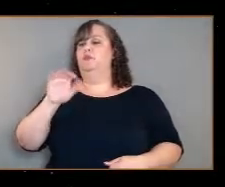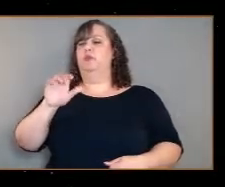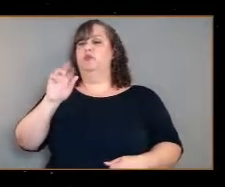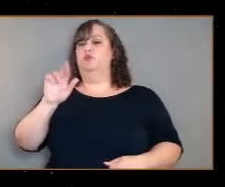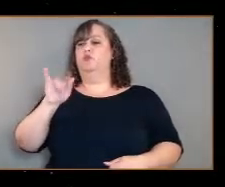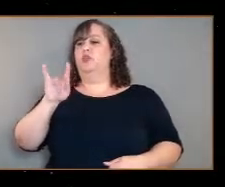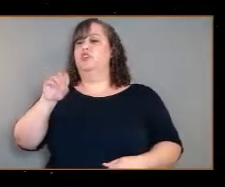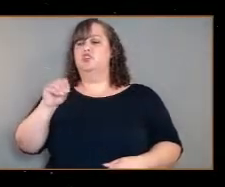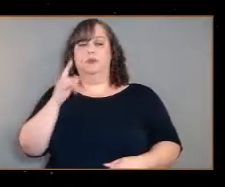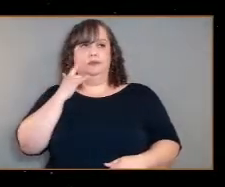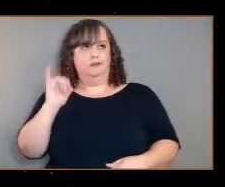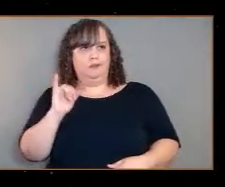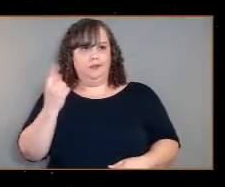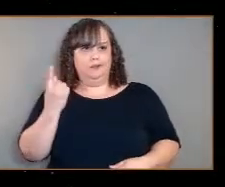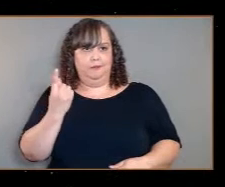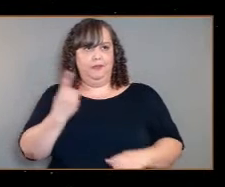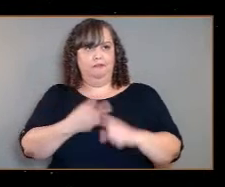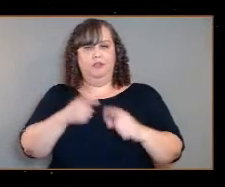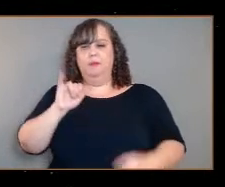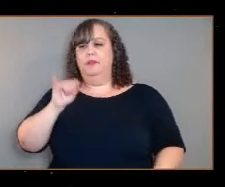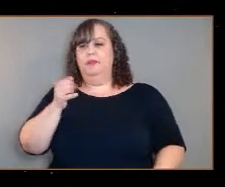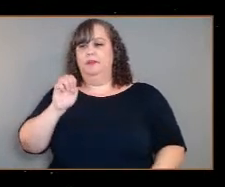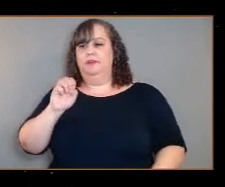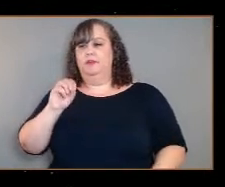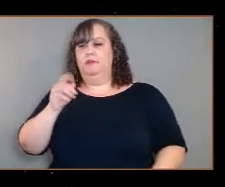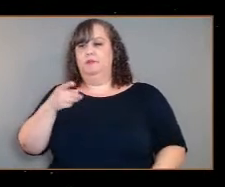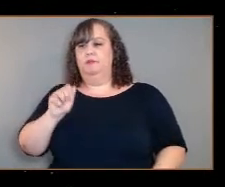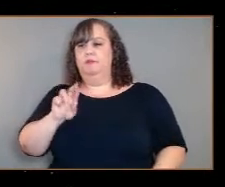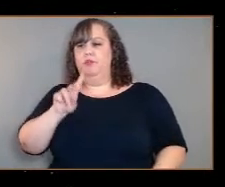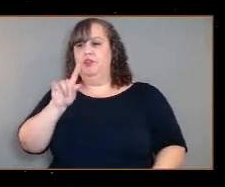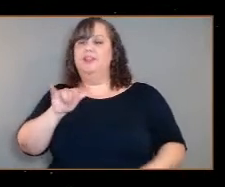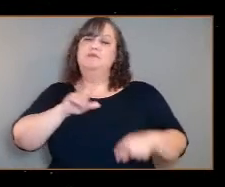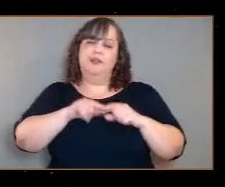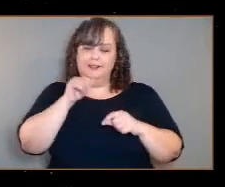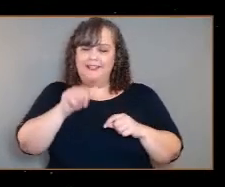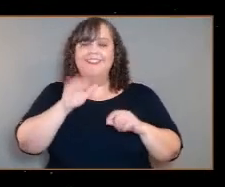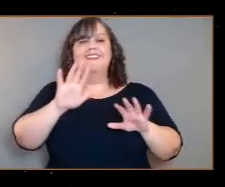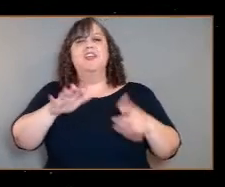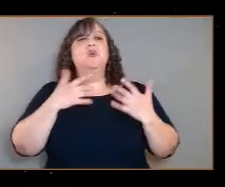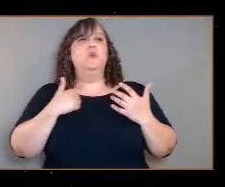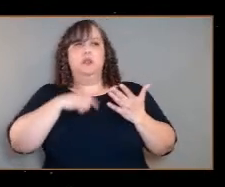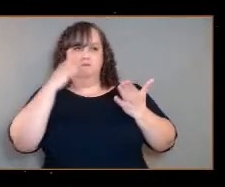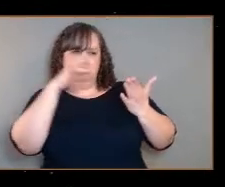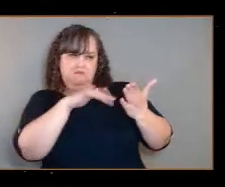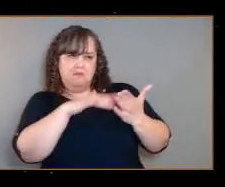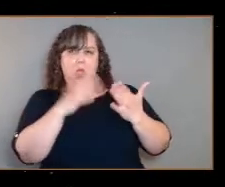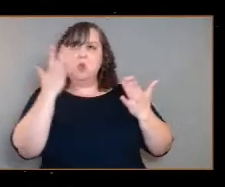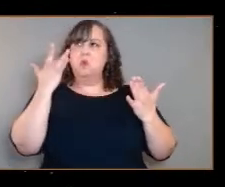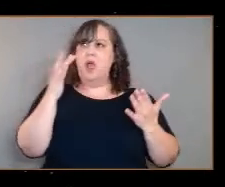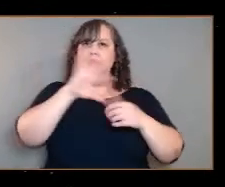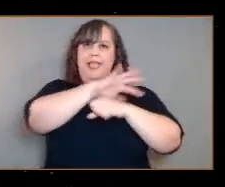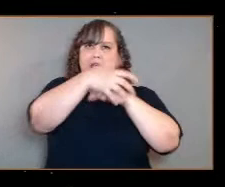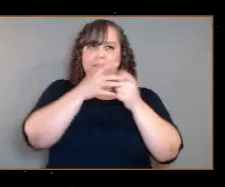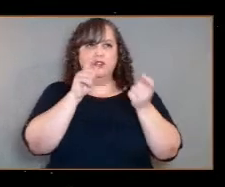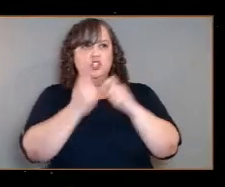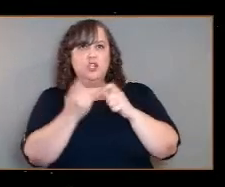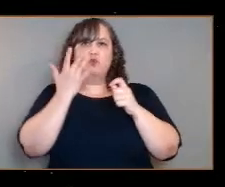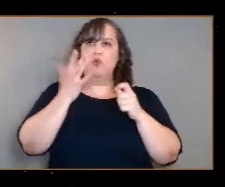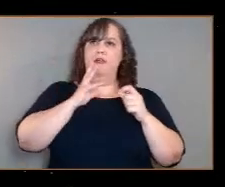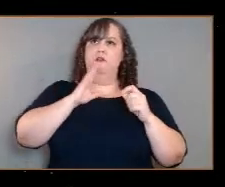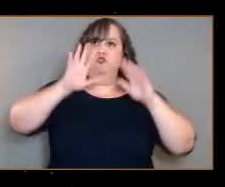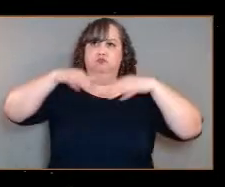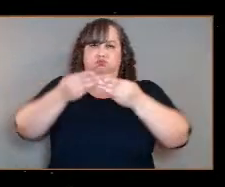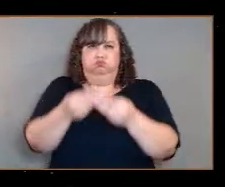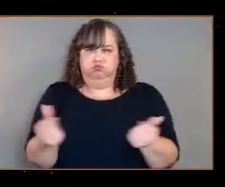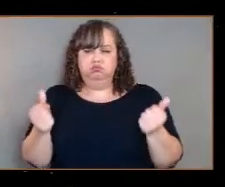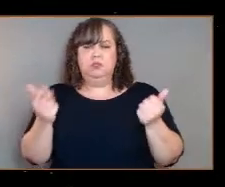history of Venus. Why was atmosphere changed and oceans lost and volcanoes erupting? We can read all that through the measurements we make in the